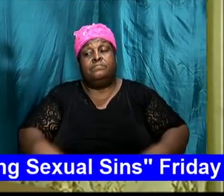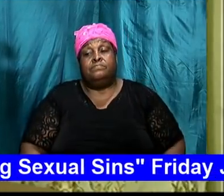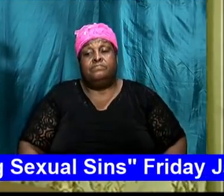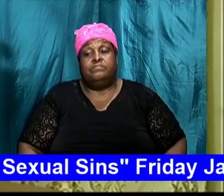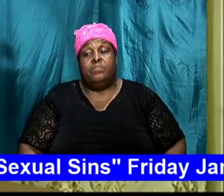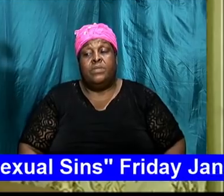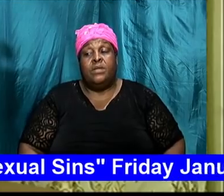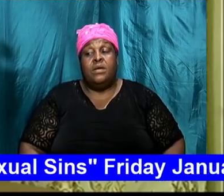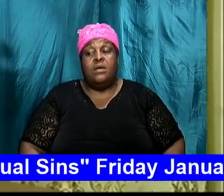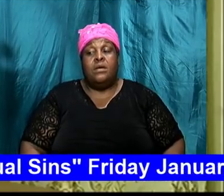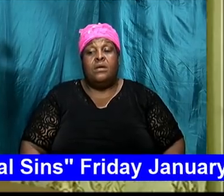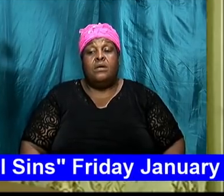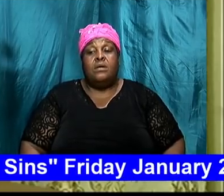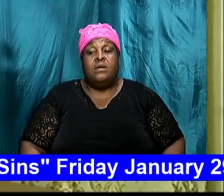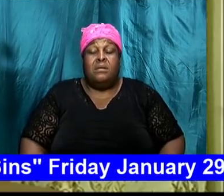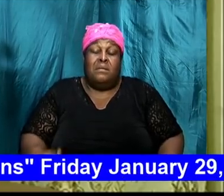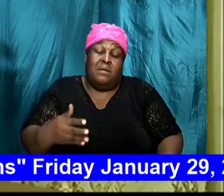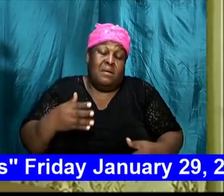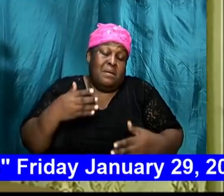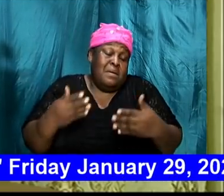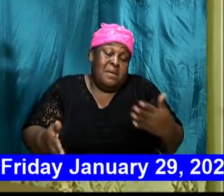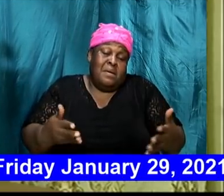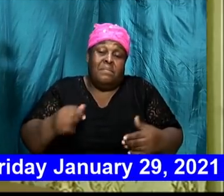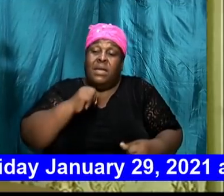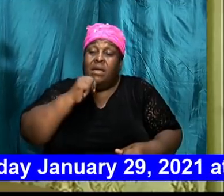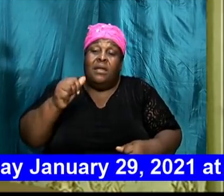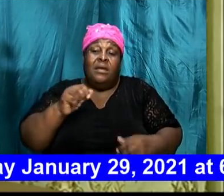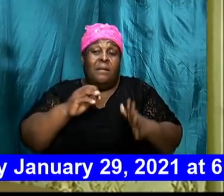it might not manifest before you as you expected